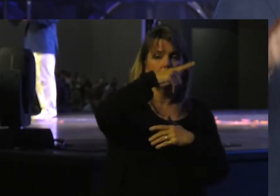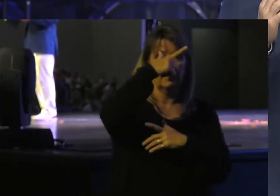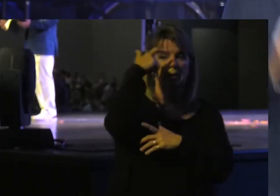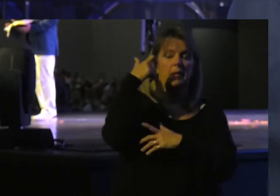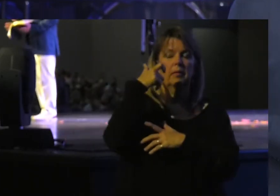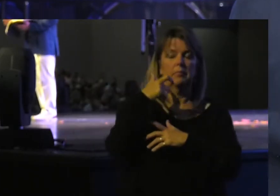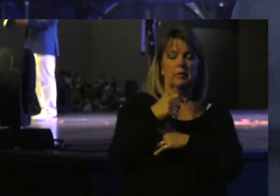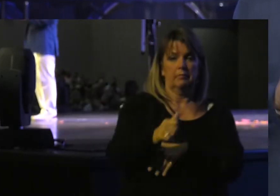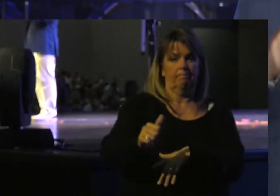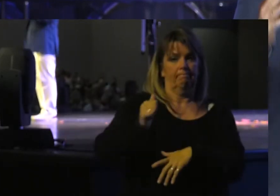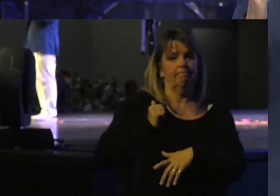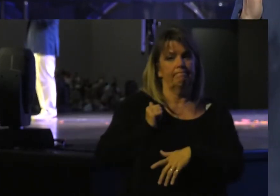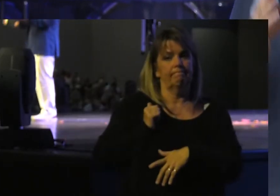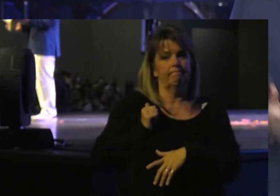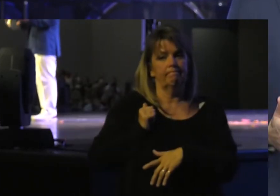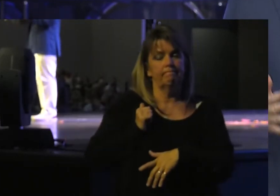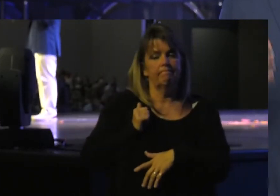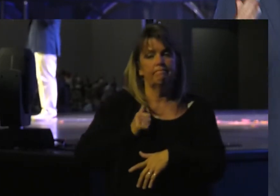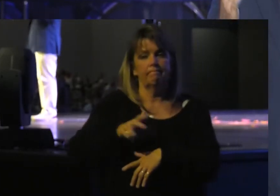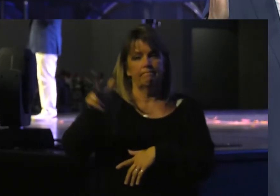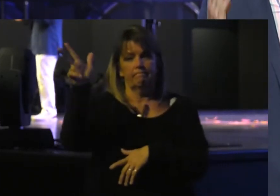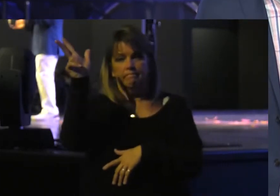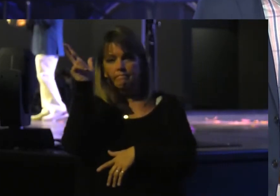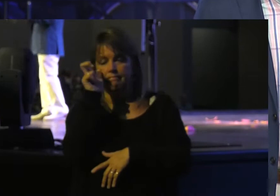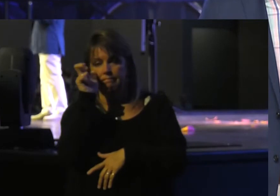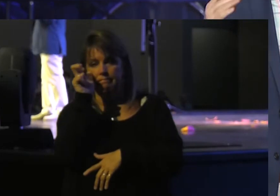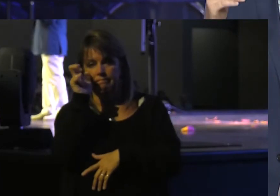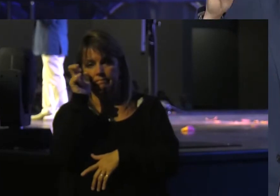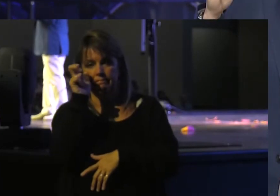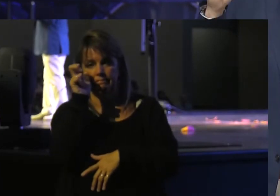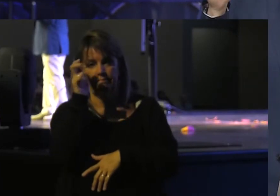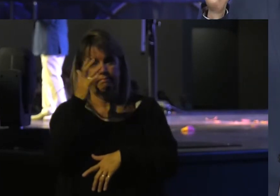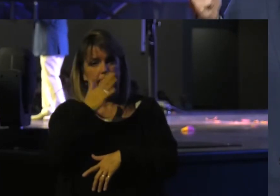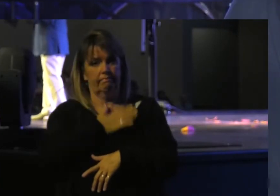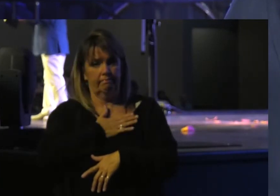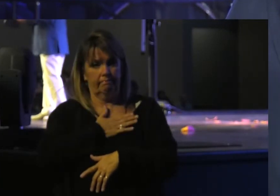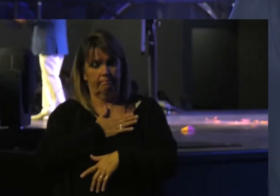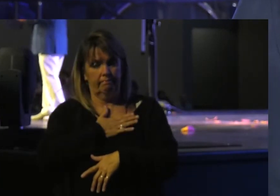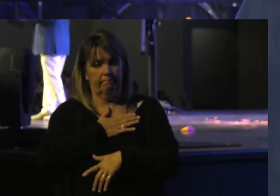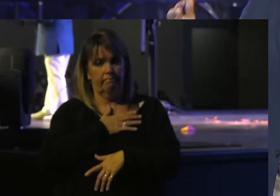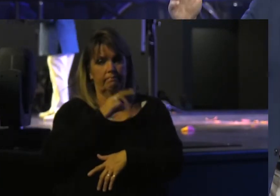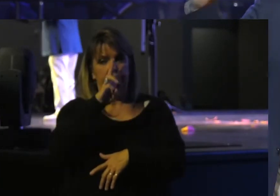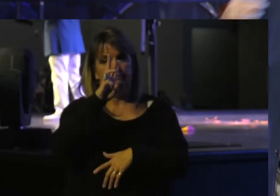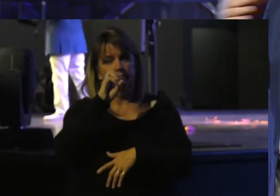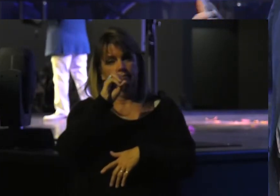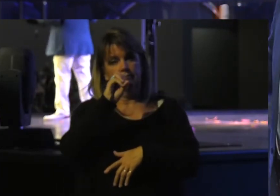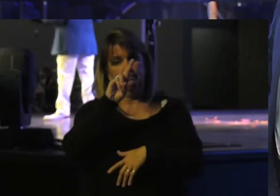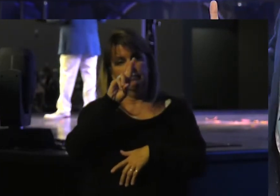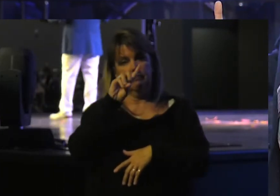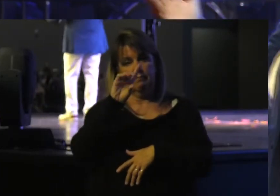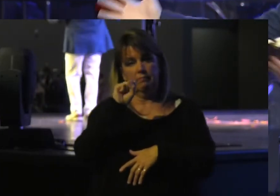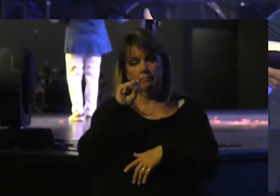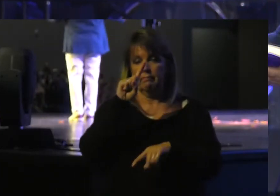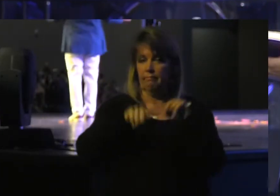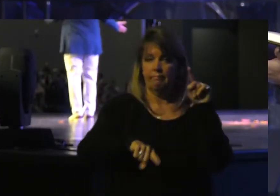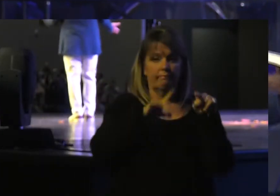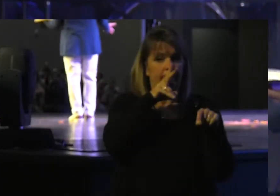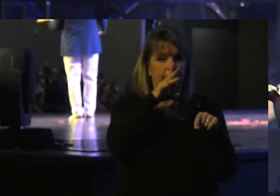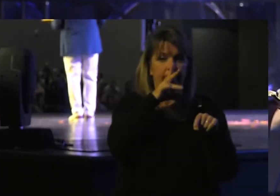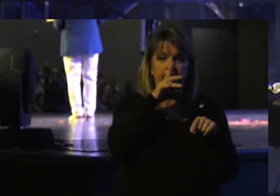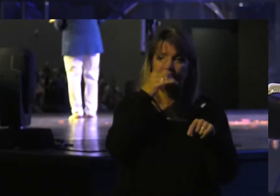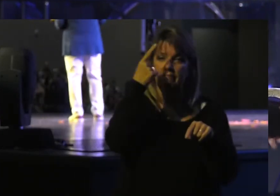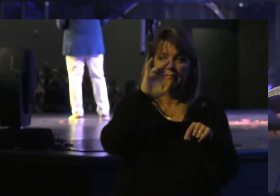Refusing To hear To hear My Words I cannot Speak for Our nation